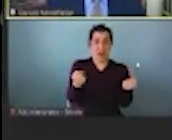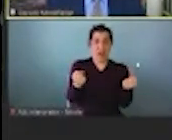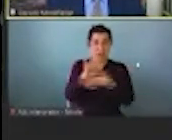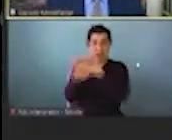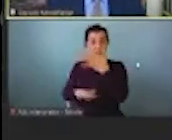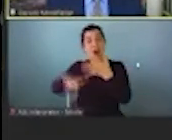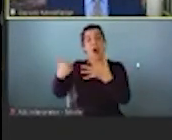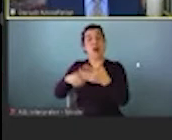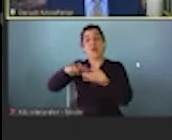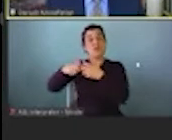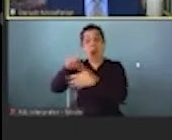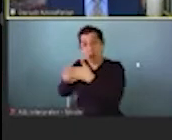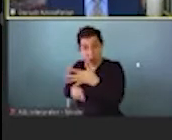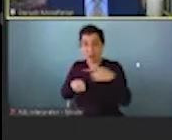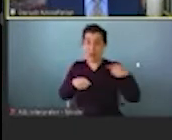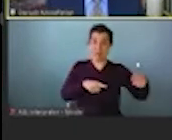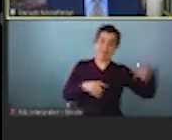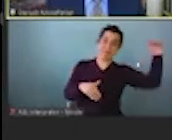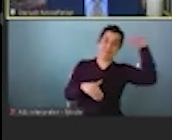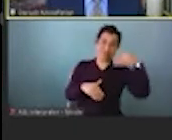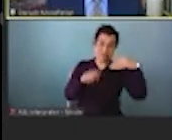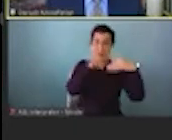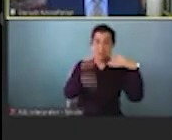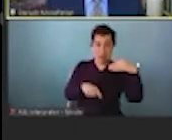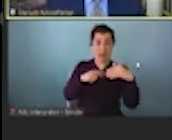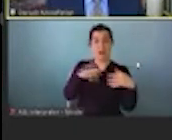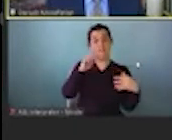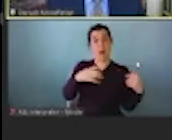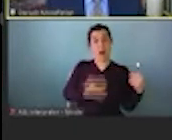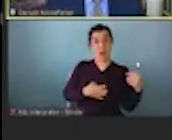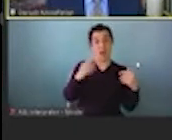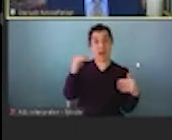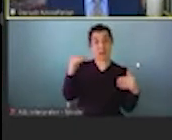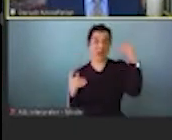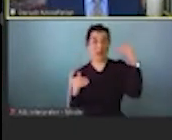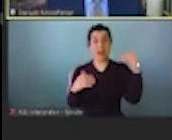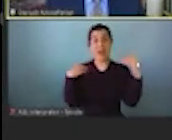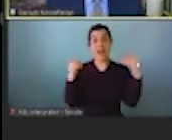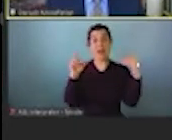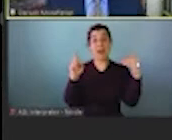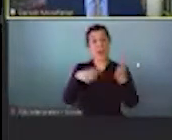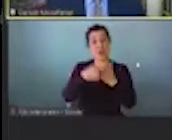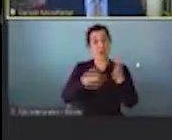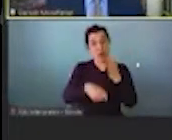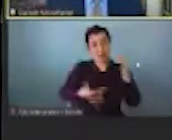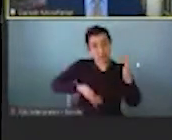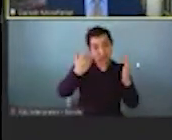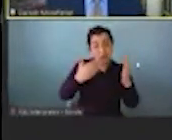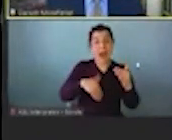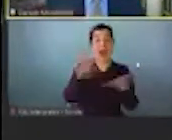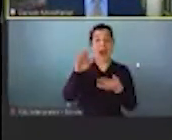poor health. It's a major issue for hunger and disparities. It's driving up health care costs and reducing access